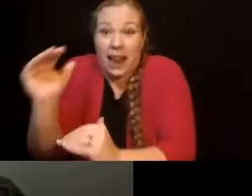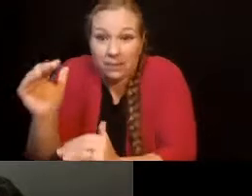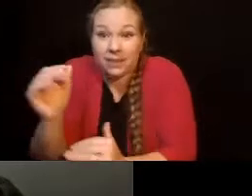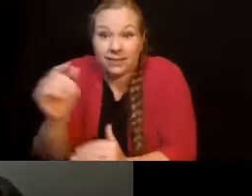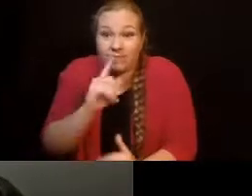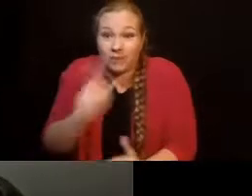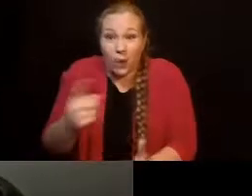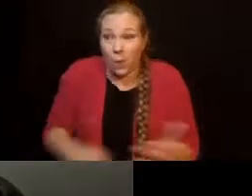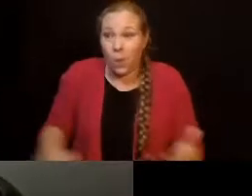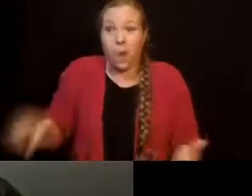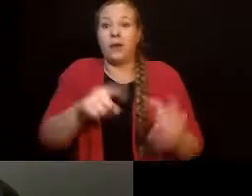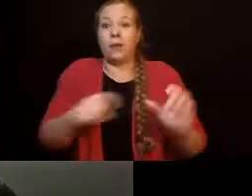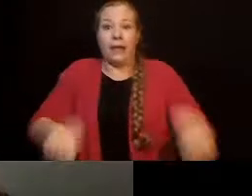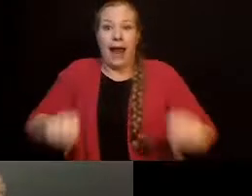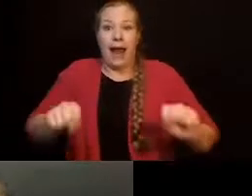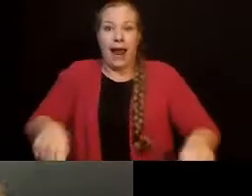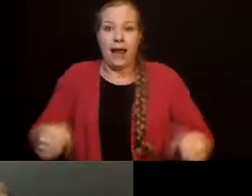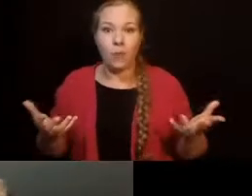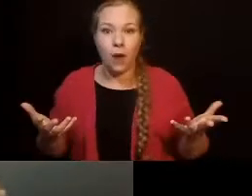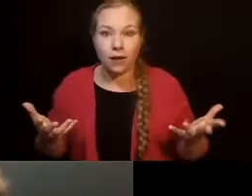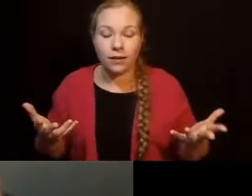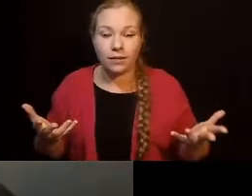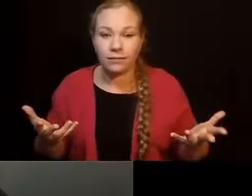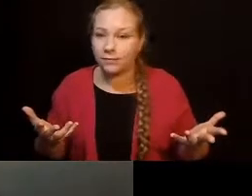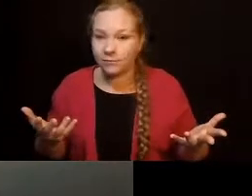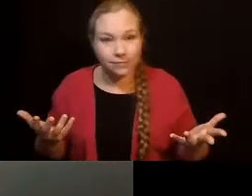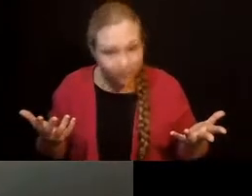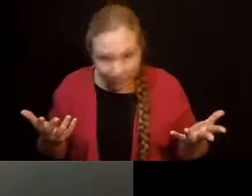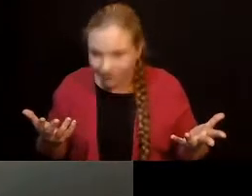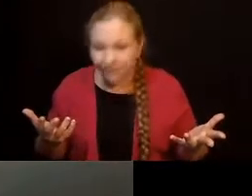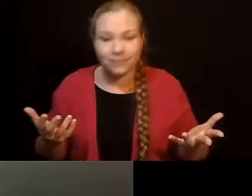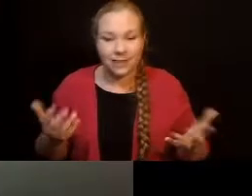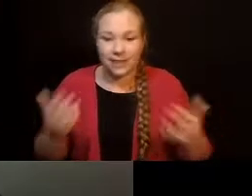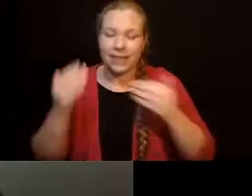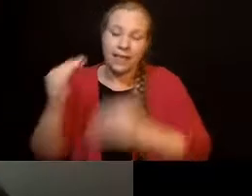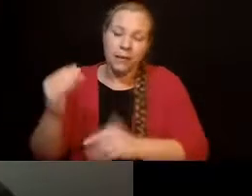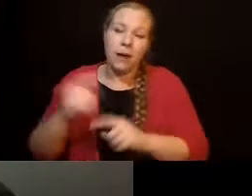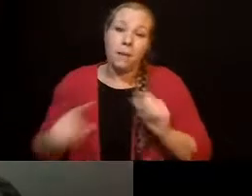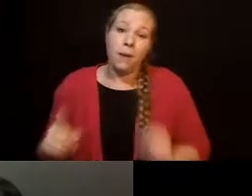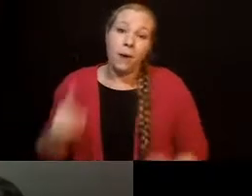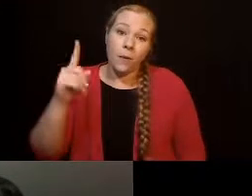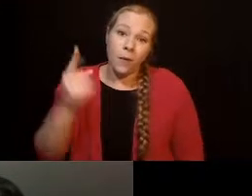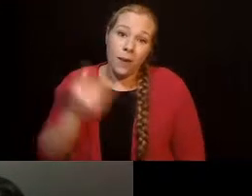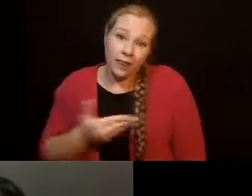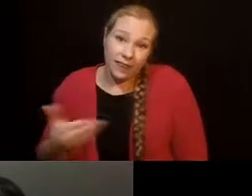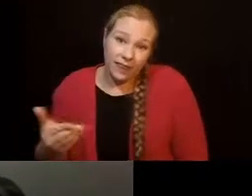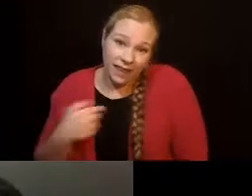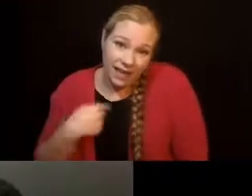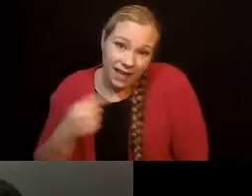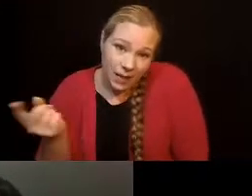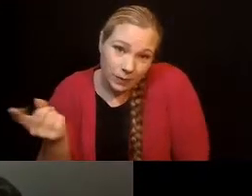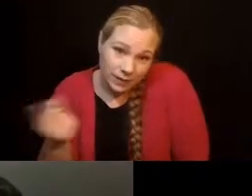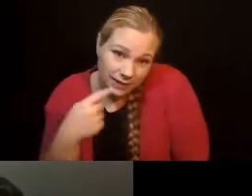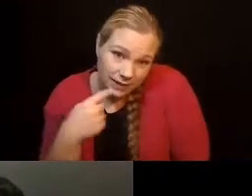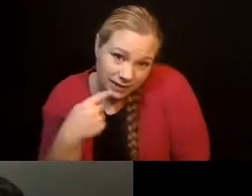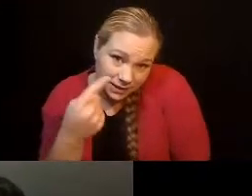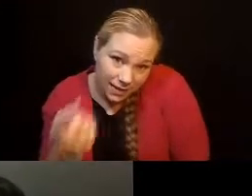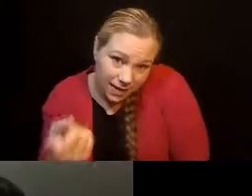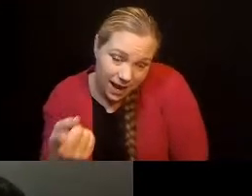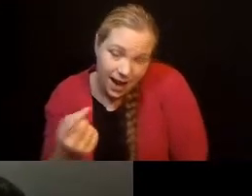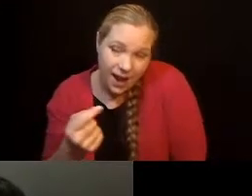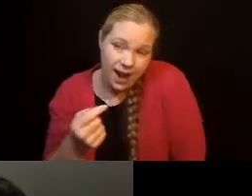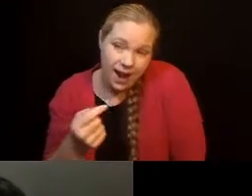I actually kind of appreciate about COVID, I know that sounds like a strange way to say that,